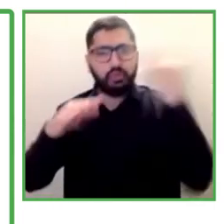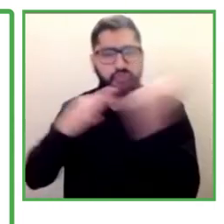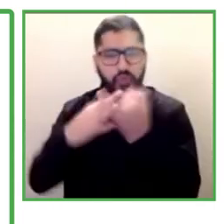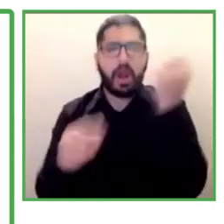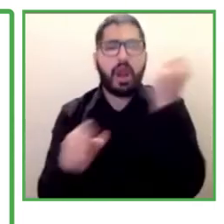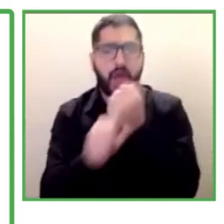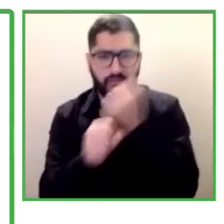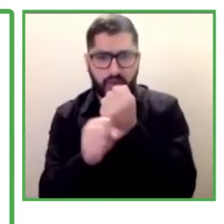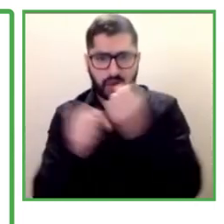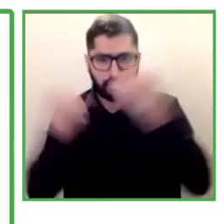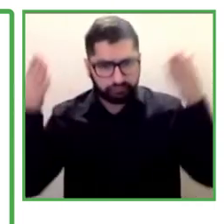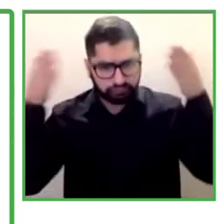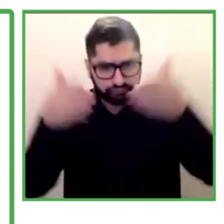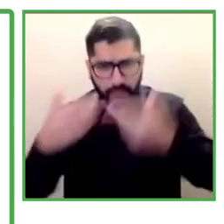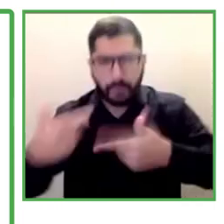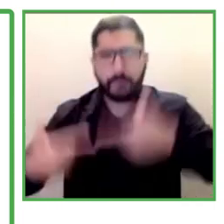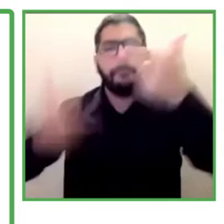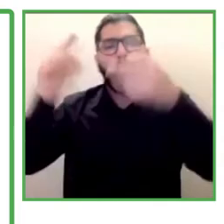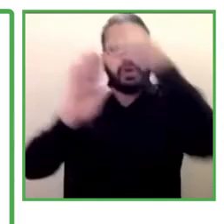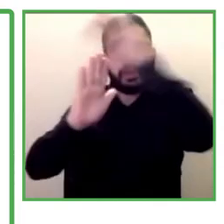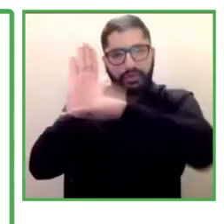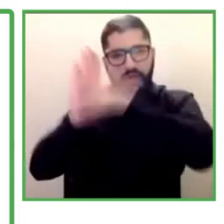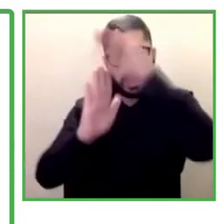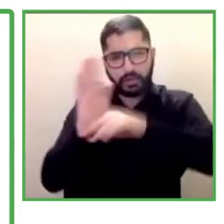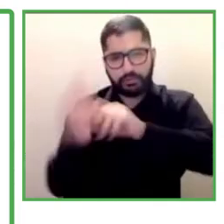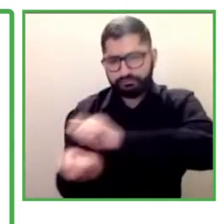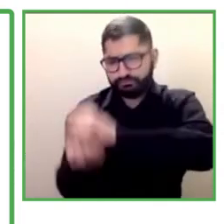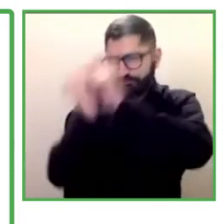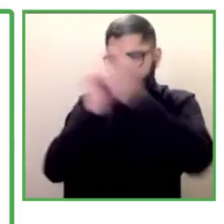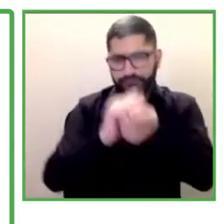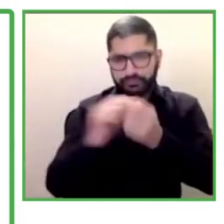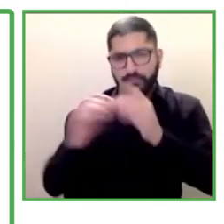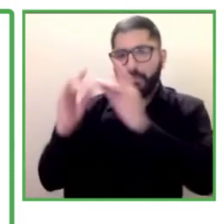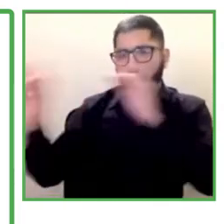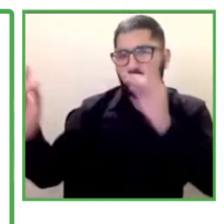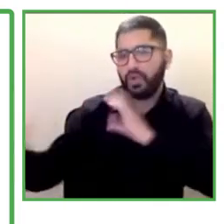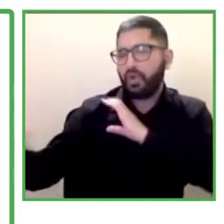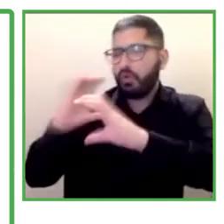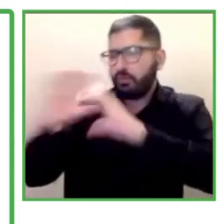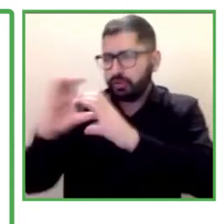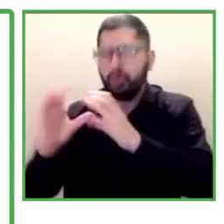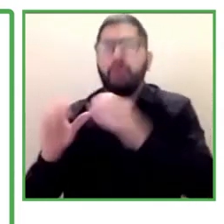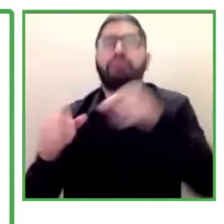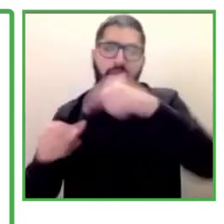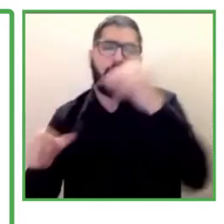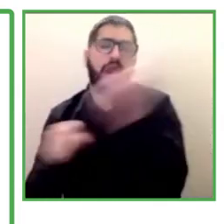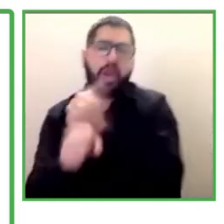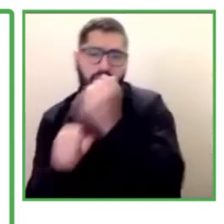We also want to generate policies for the work with the municipalities.